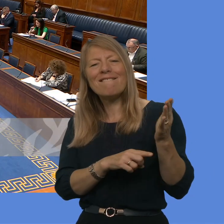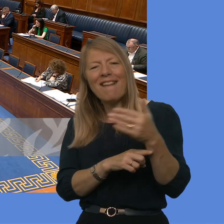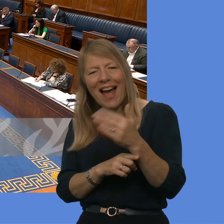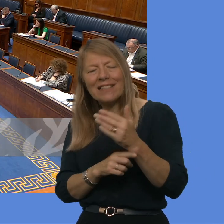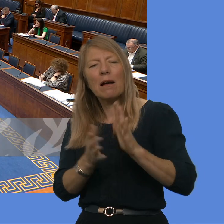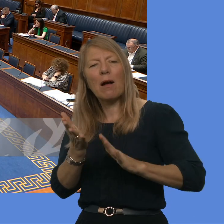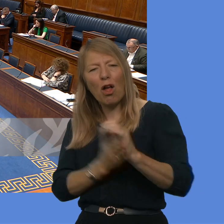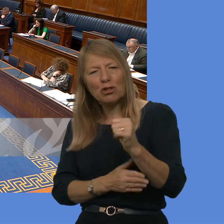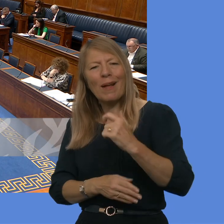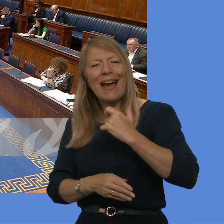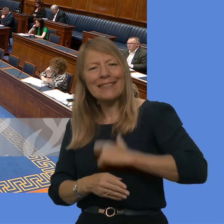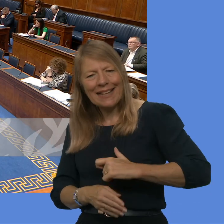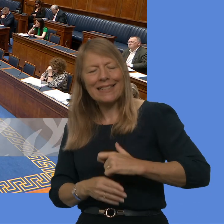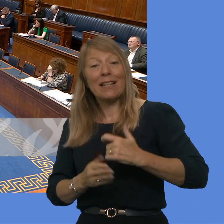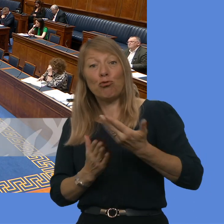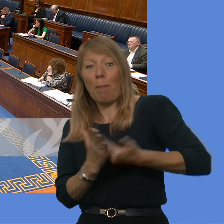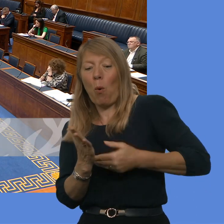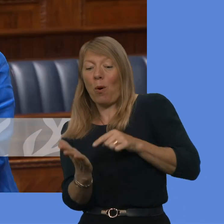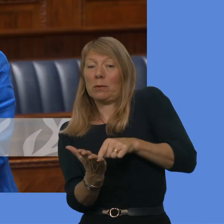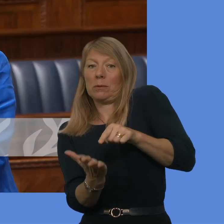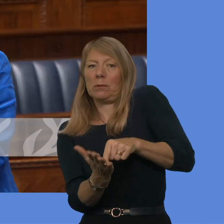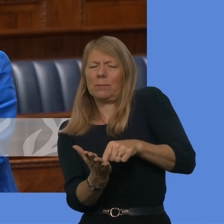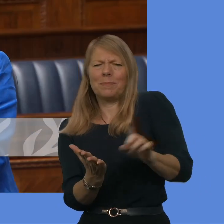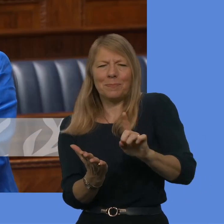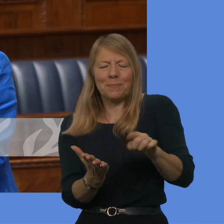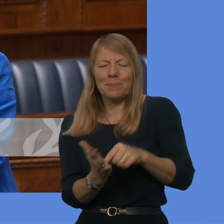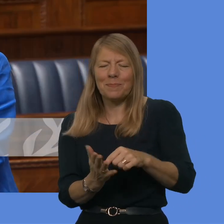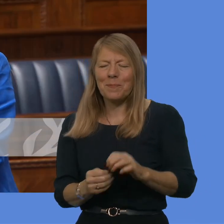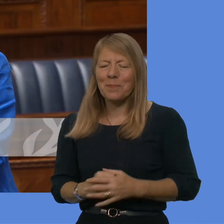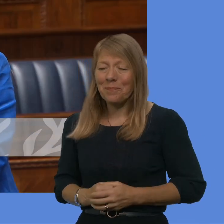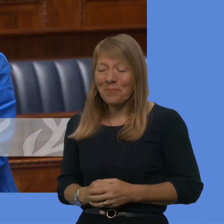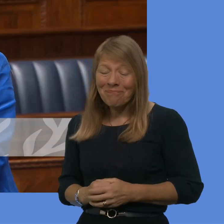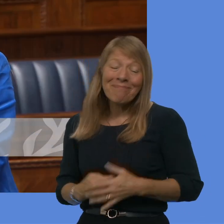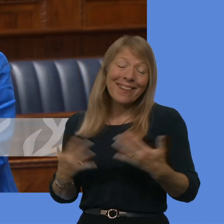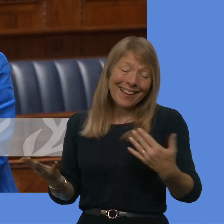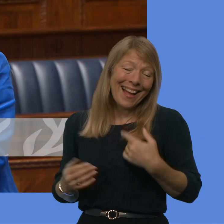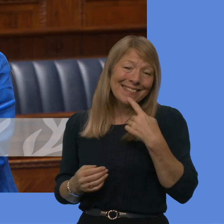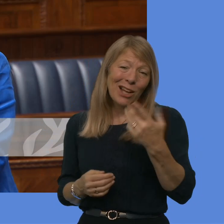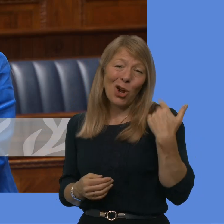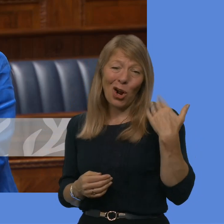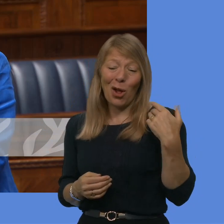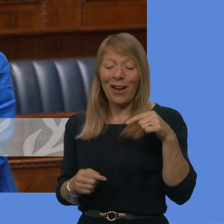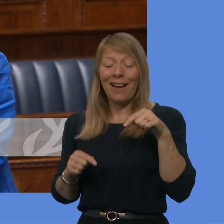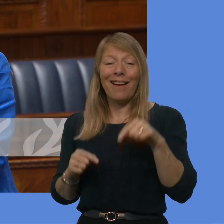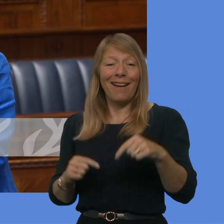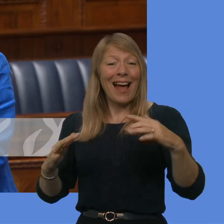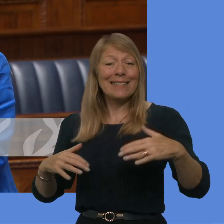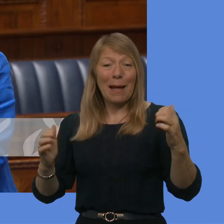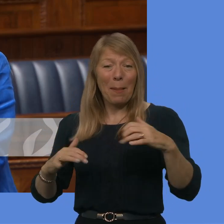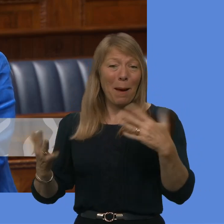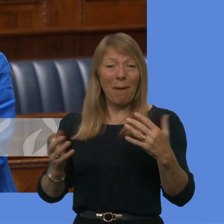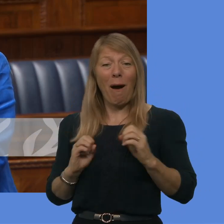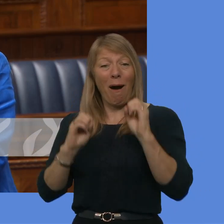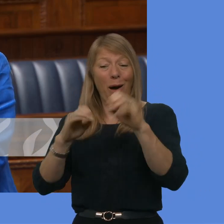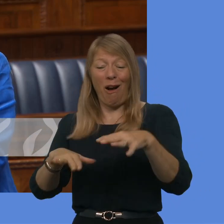Thank you, Mr Speaker. As indicated already in these questions, we had a good debate in this Assembly on that issue. I think there is a huge amount of